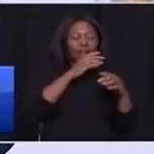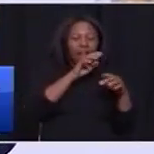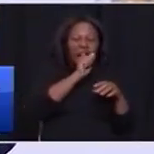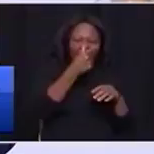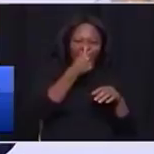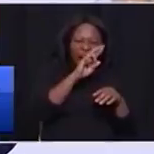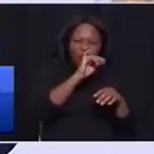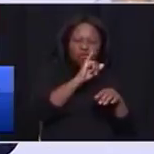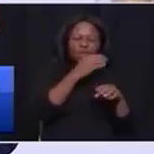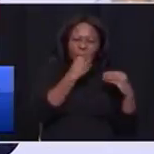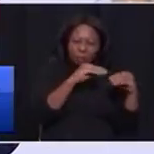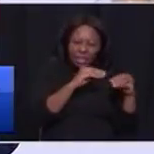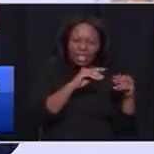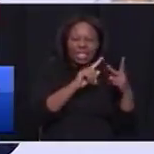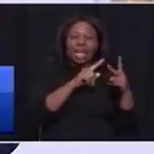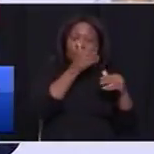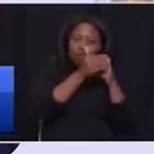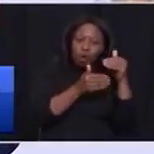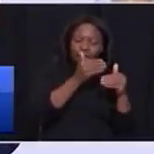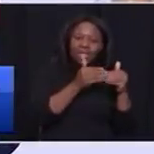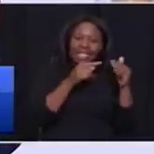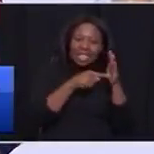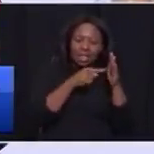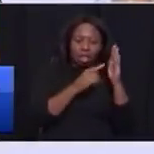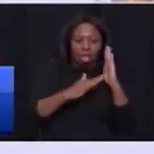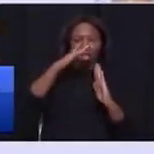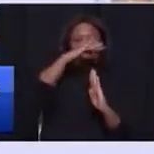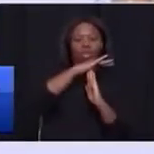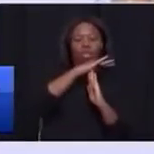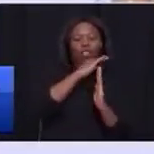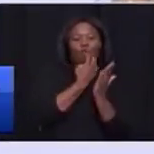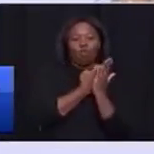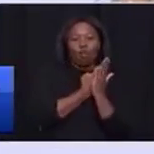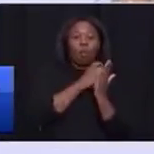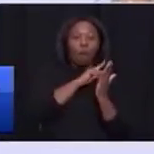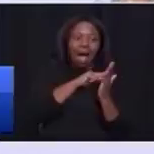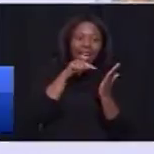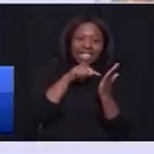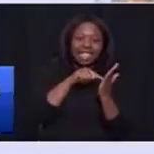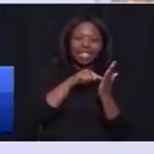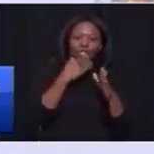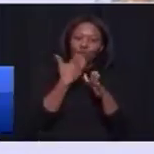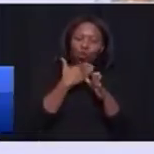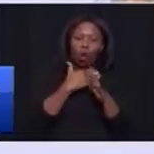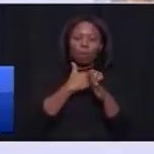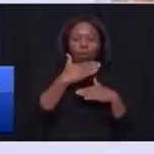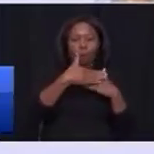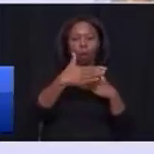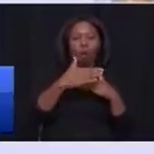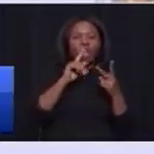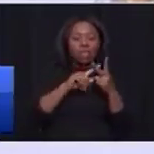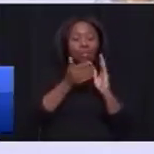are key areas of our economy where there's more jobs coming and where the potential lies.